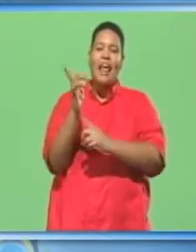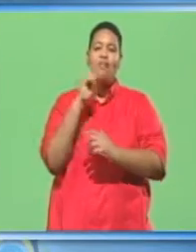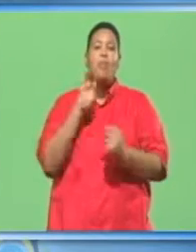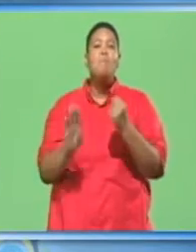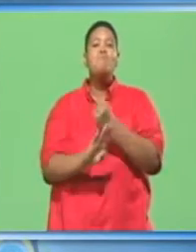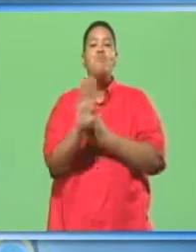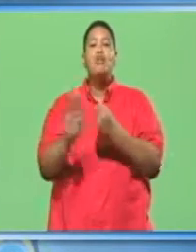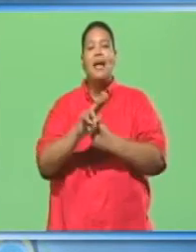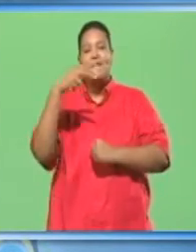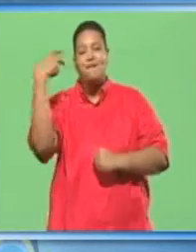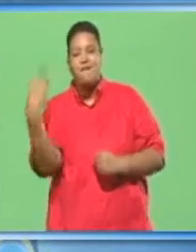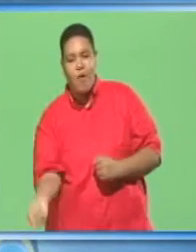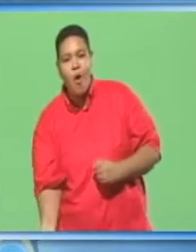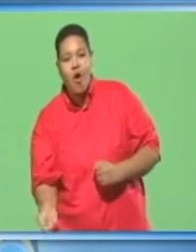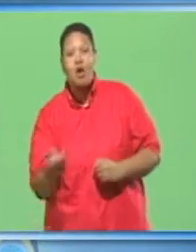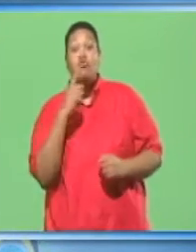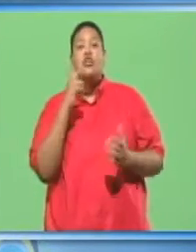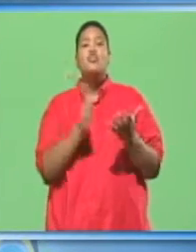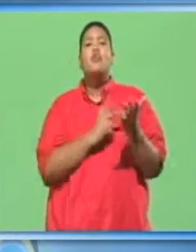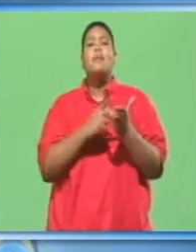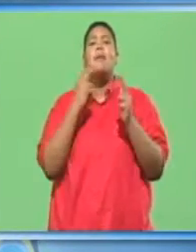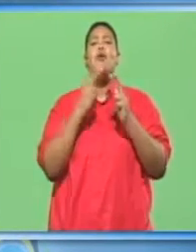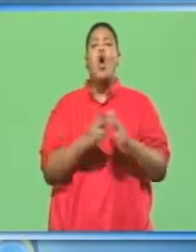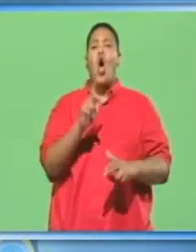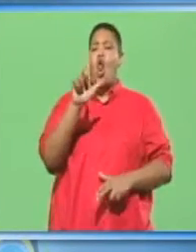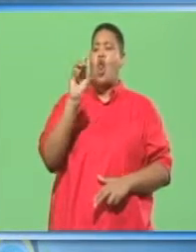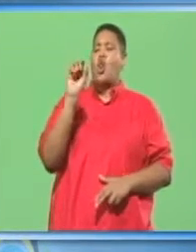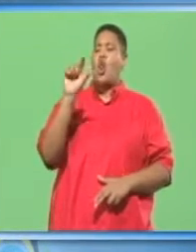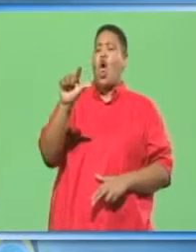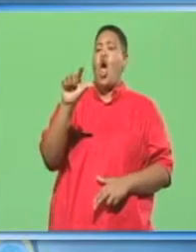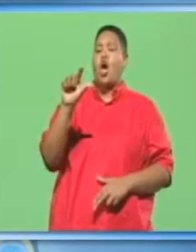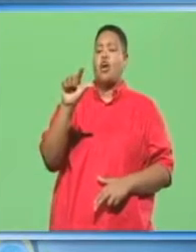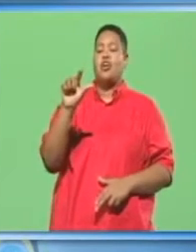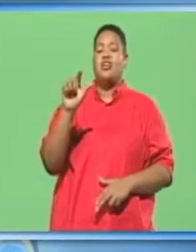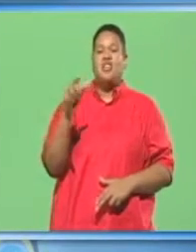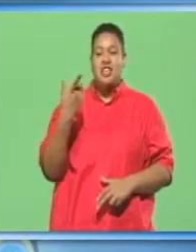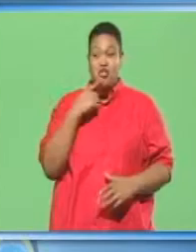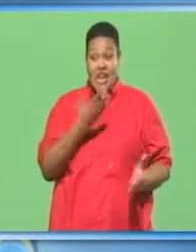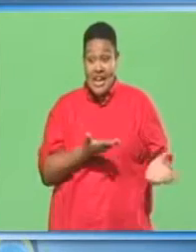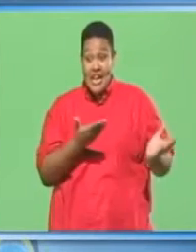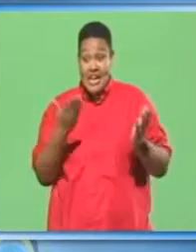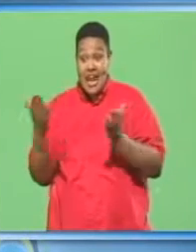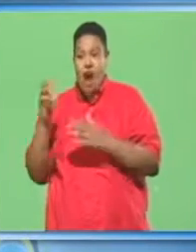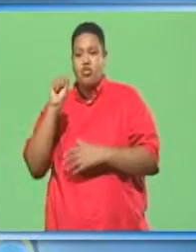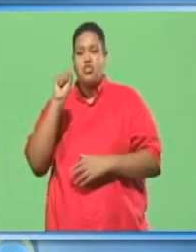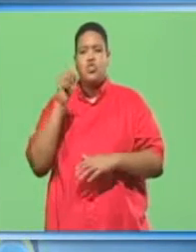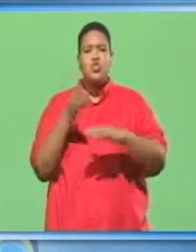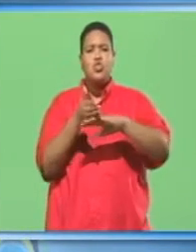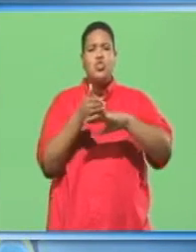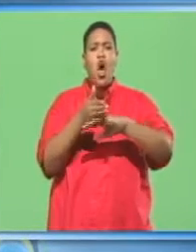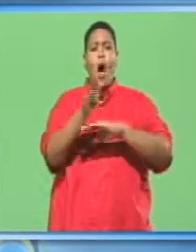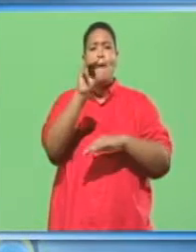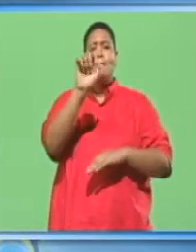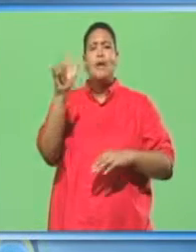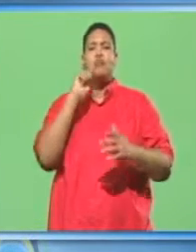The trunk is sometimes called a log. The log is then taken to the sawmill to be converted to timber.